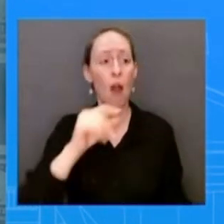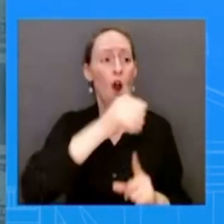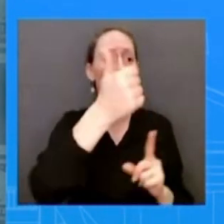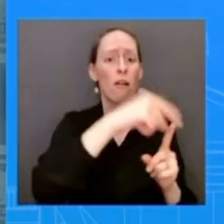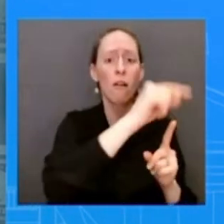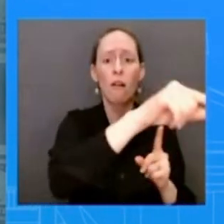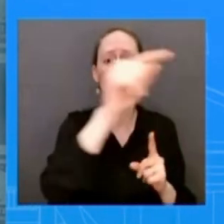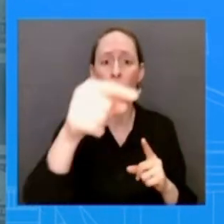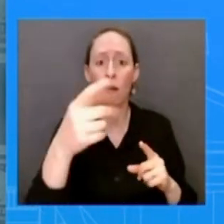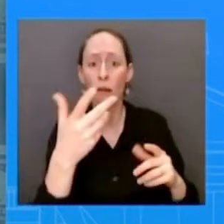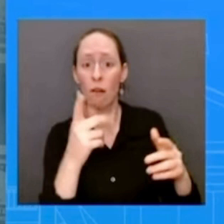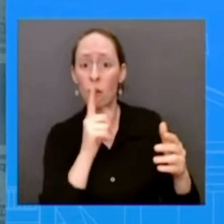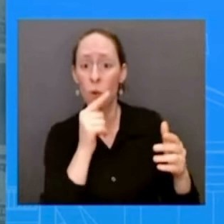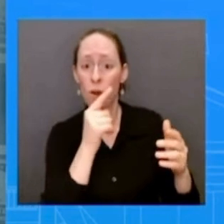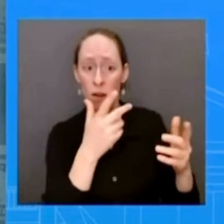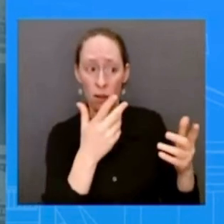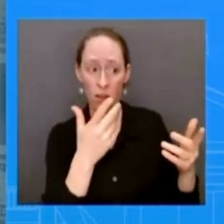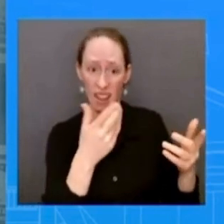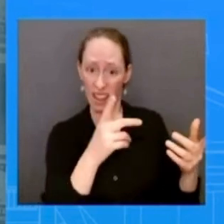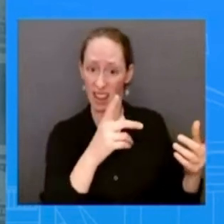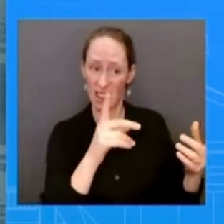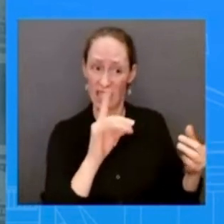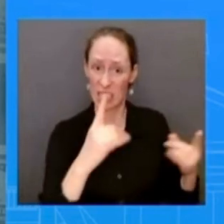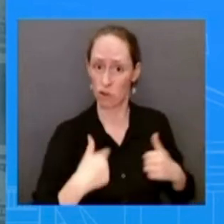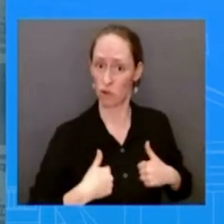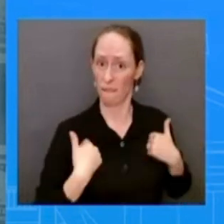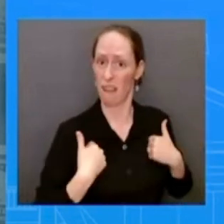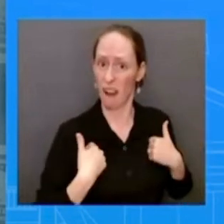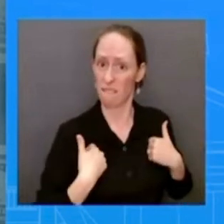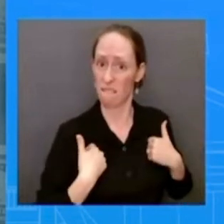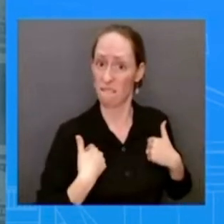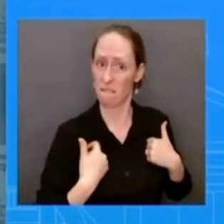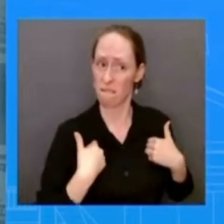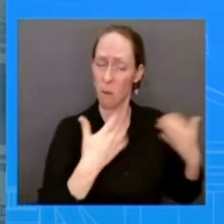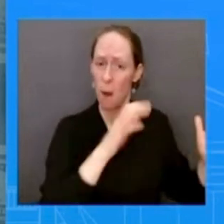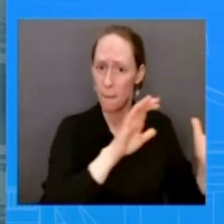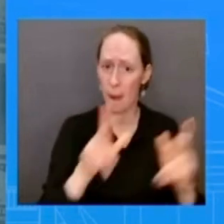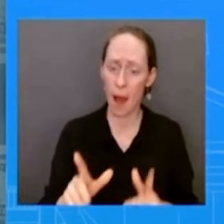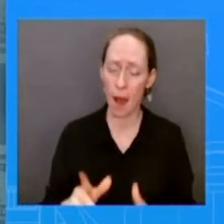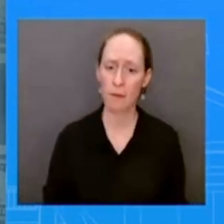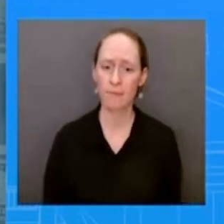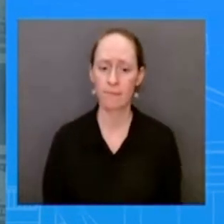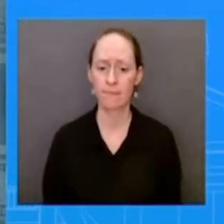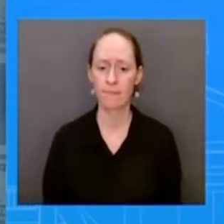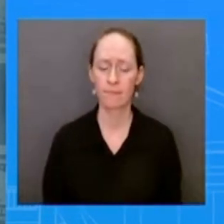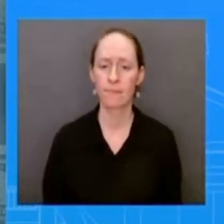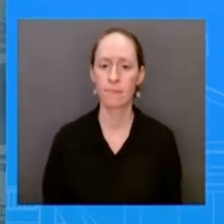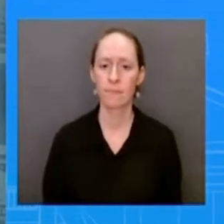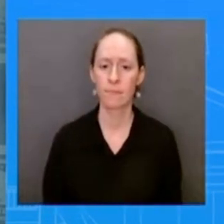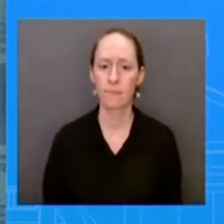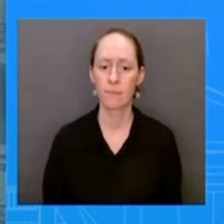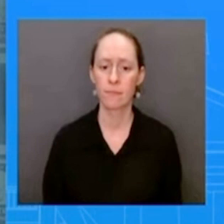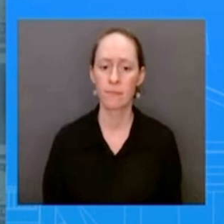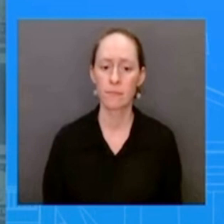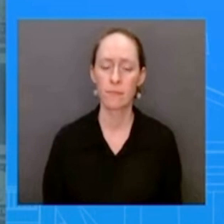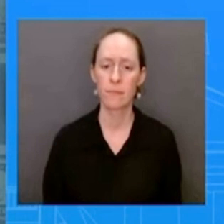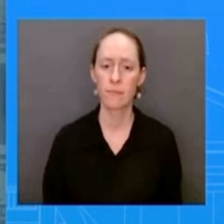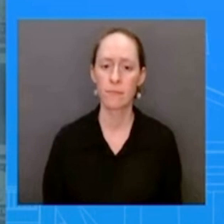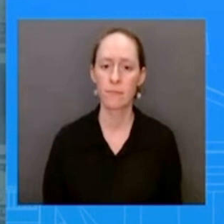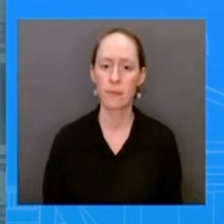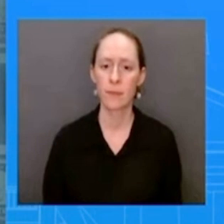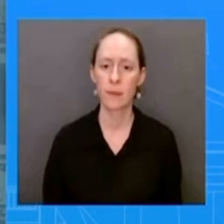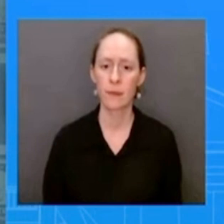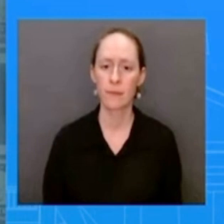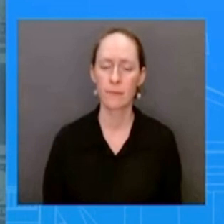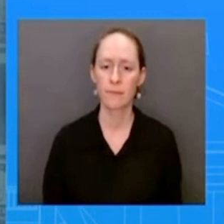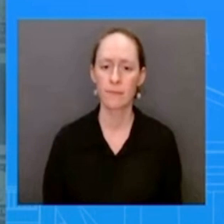now i want to move on to the news that we put out this morning as you know president biden put forward his plan to